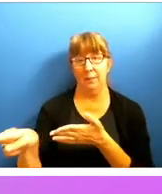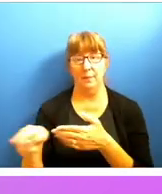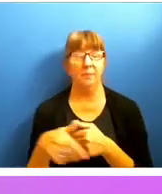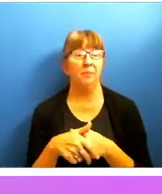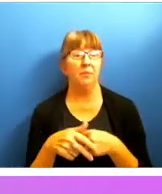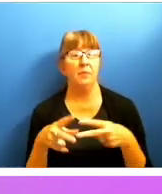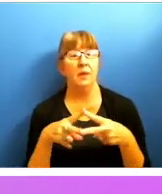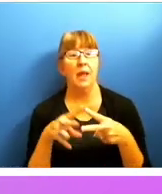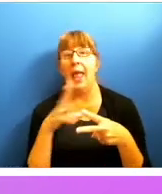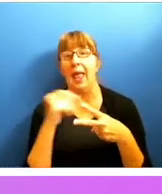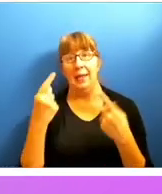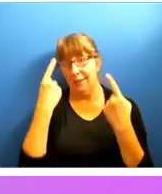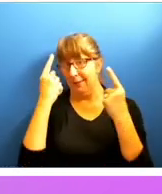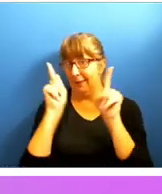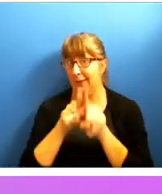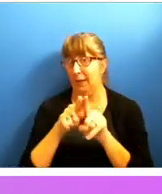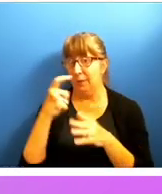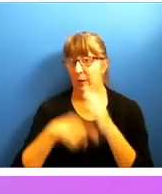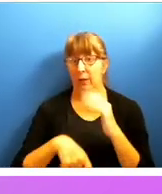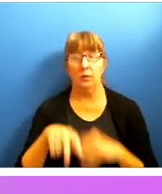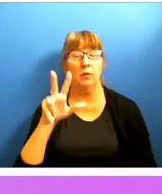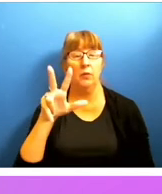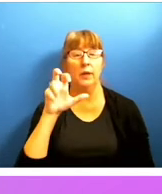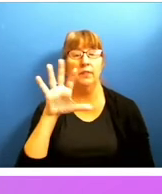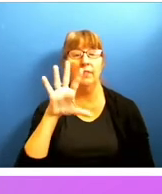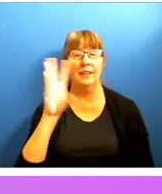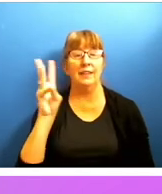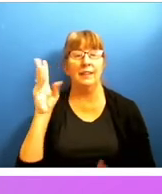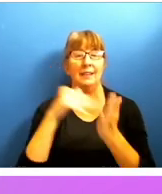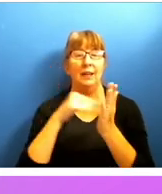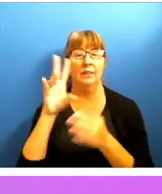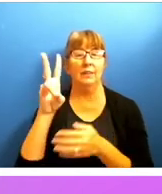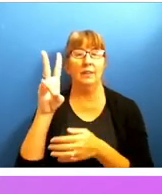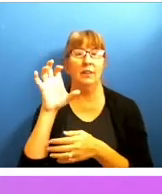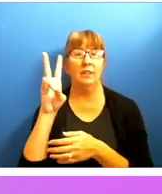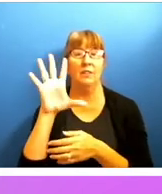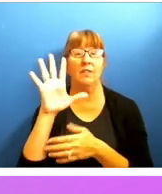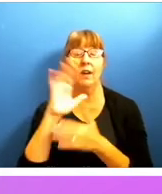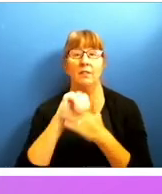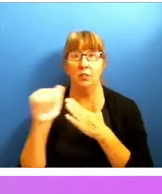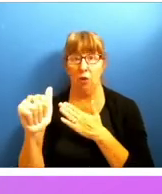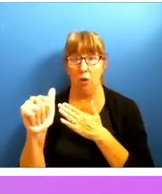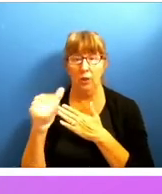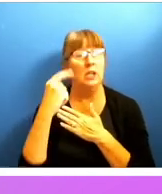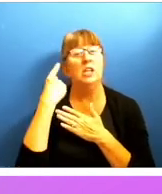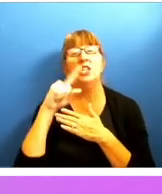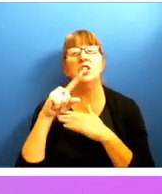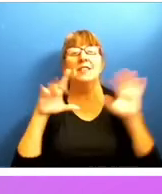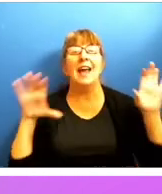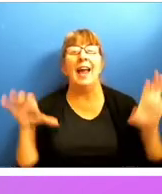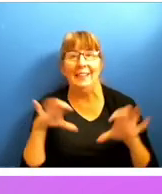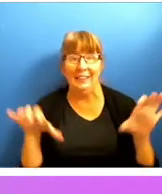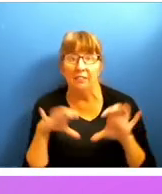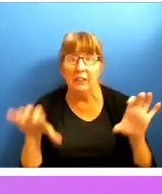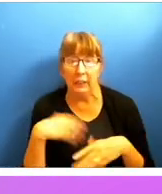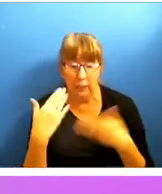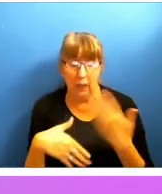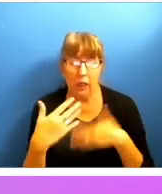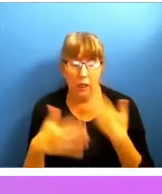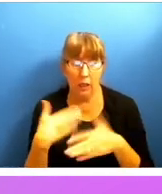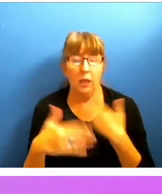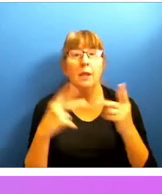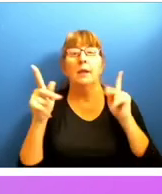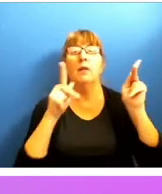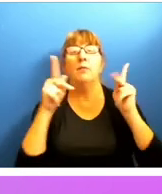for a settlement cost. So $356,775, just an activity of people